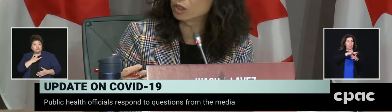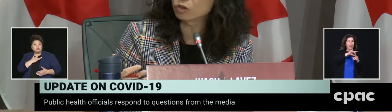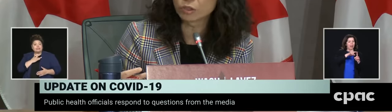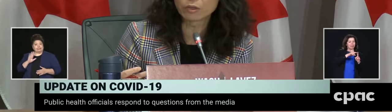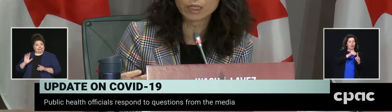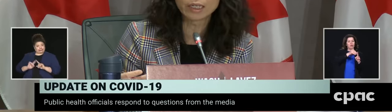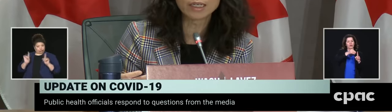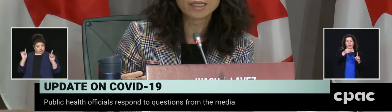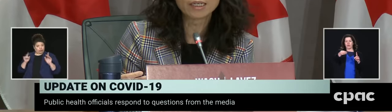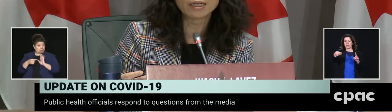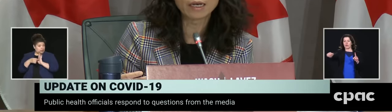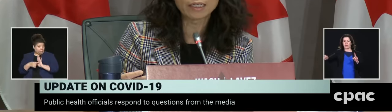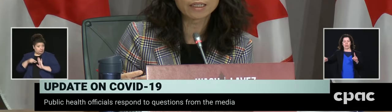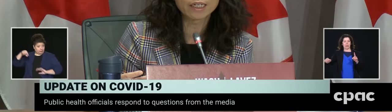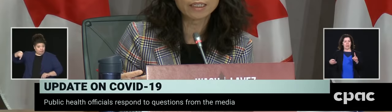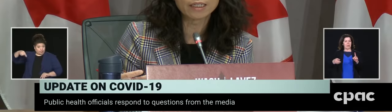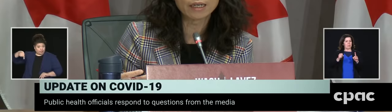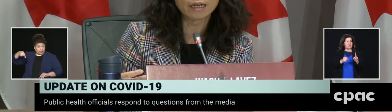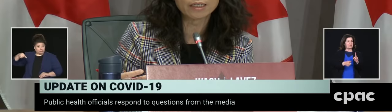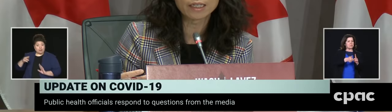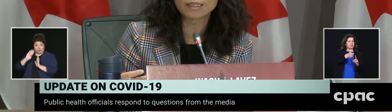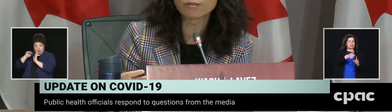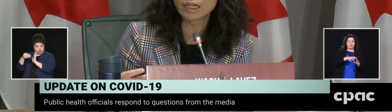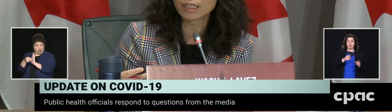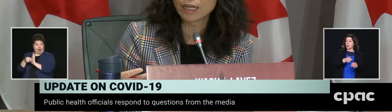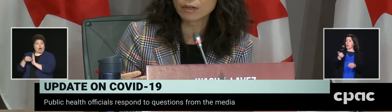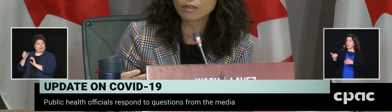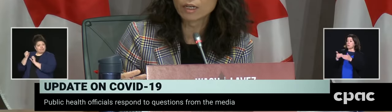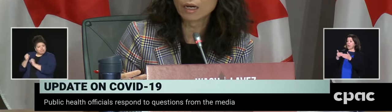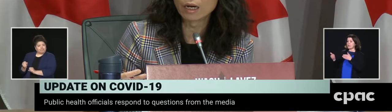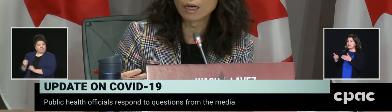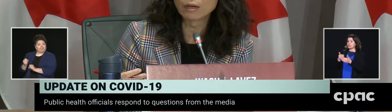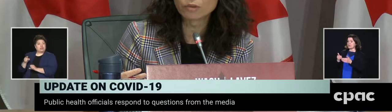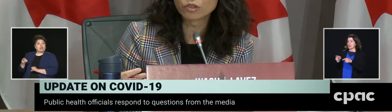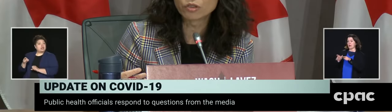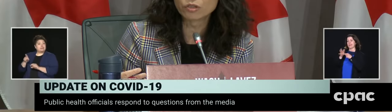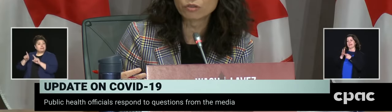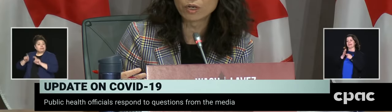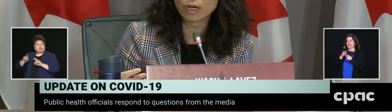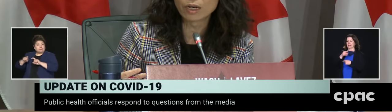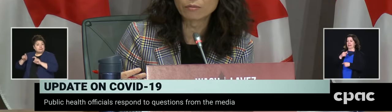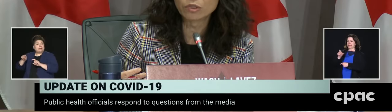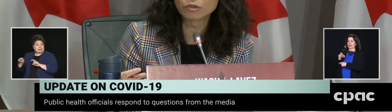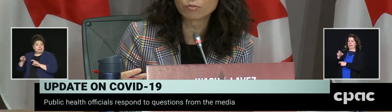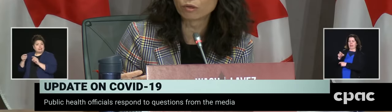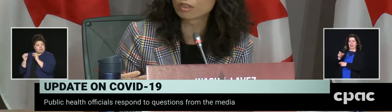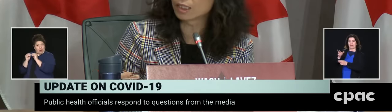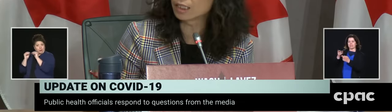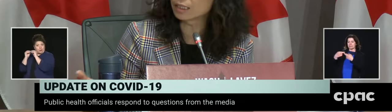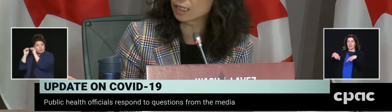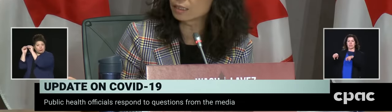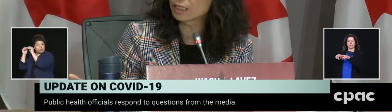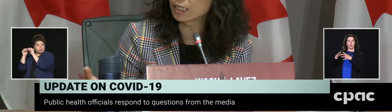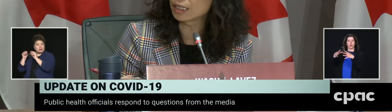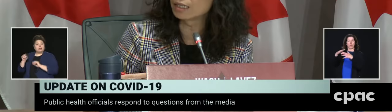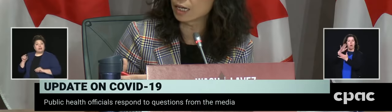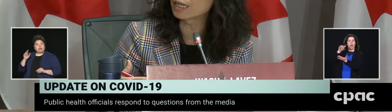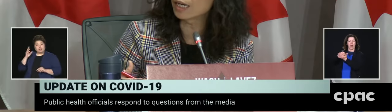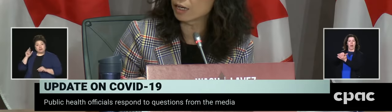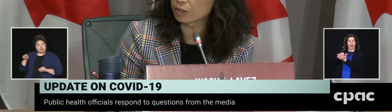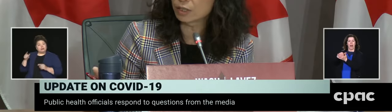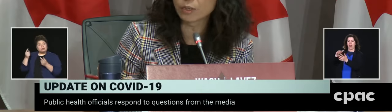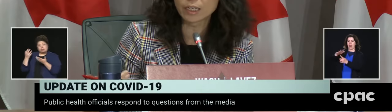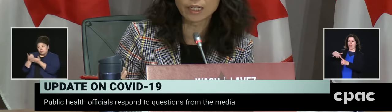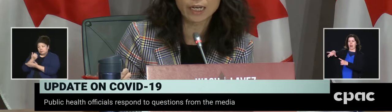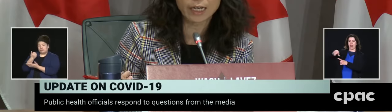and Montreal where they are escalating testing right now to do broadening testing in